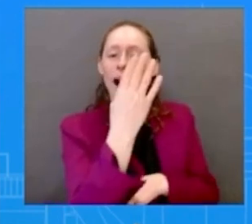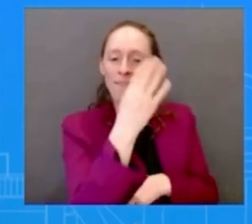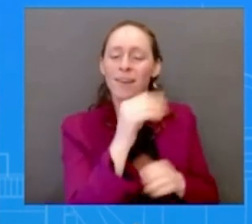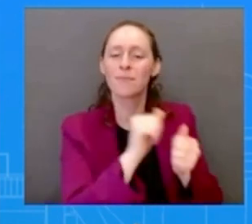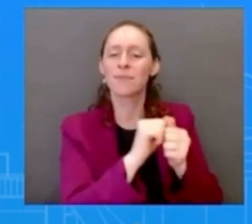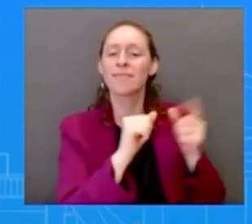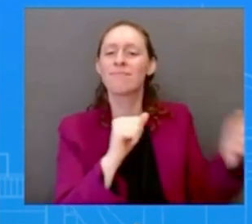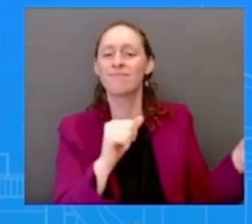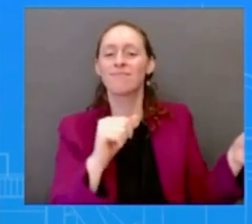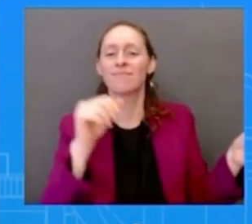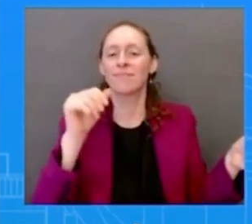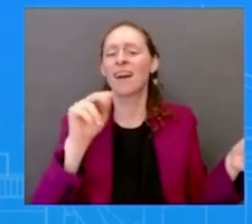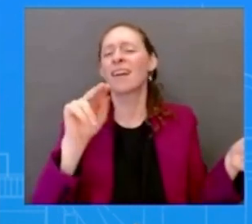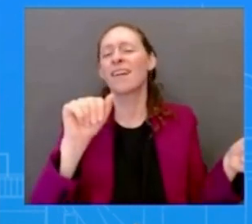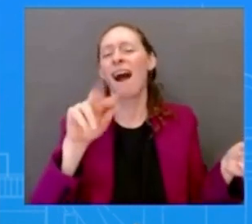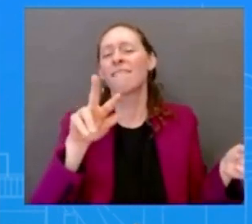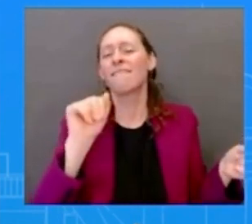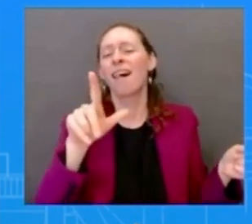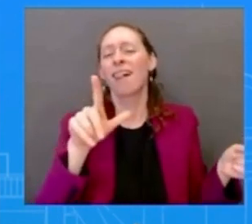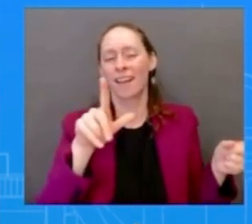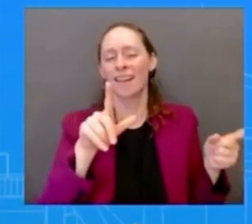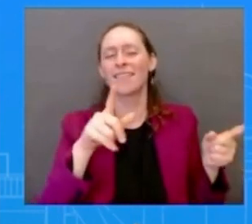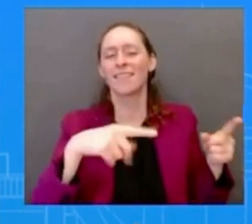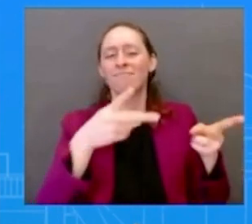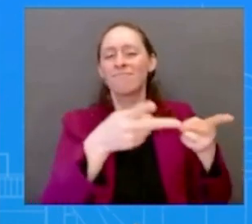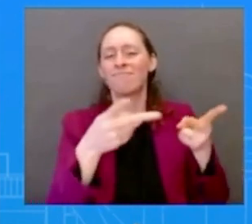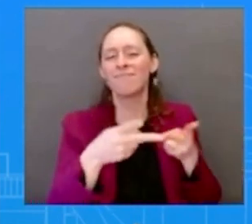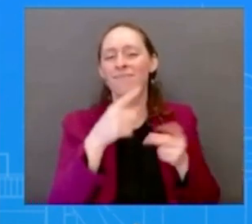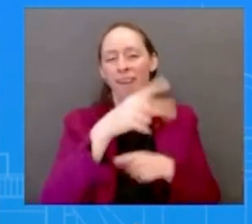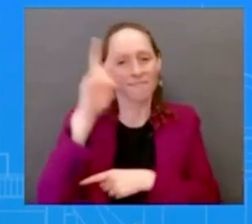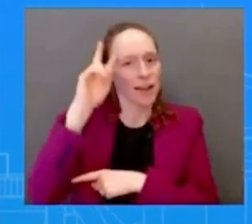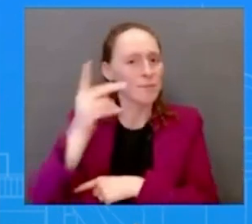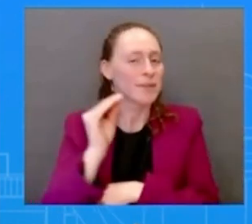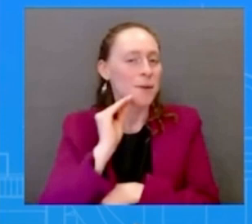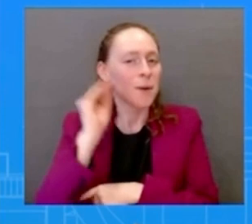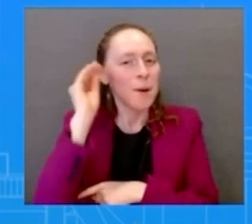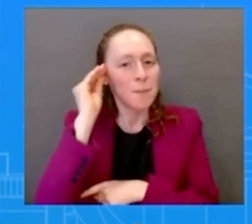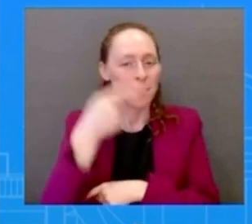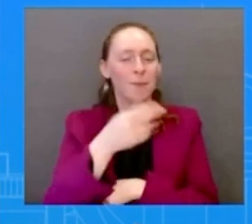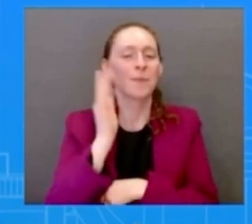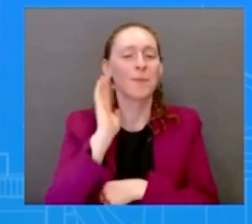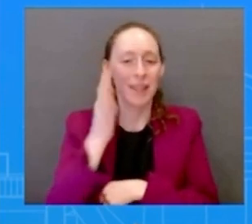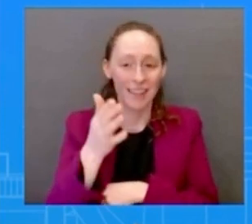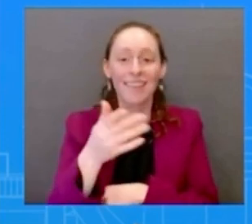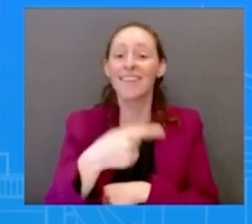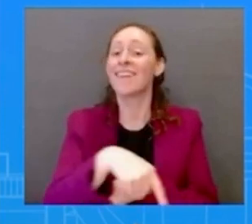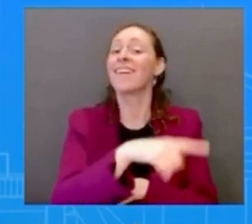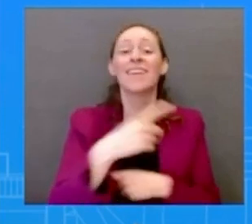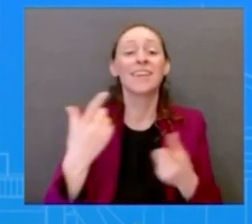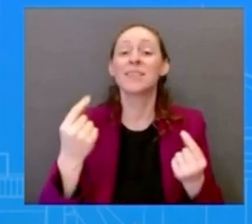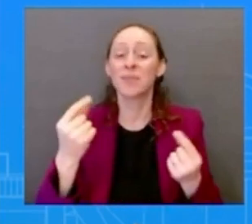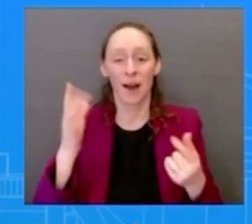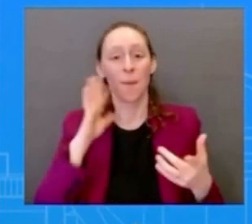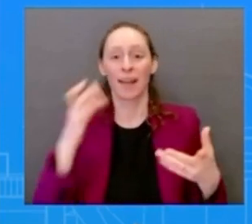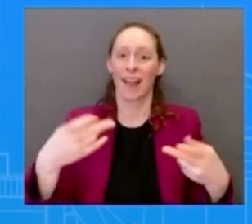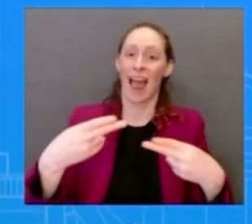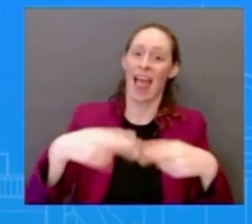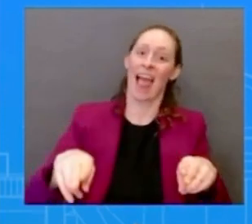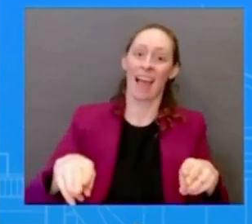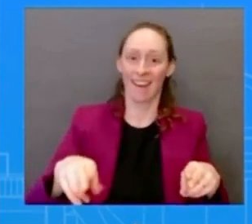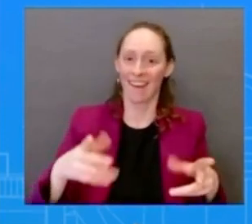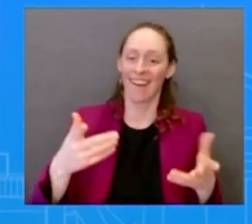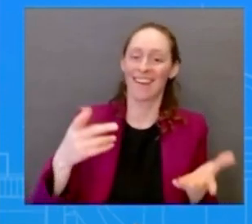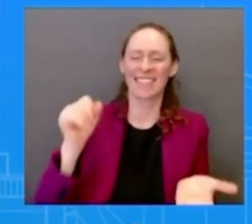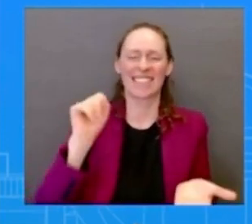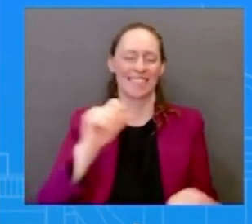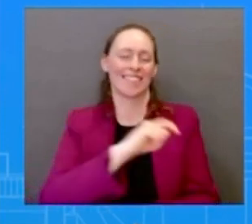Patrick's of course apparently that's a thing it's going to be exciting later tomorrow morning the President will meet with Taoiseach for a bilateral